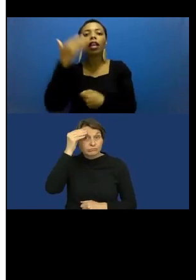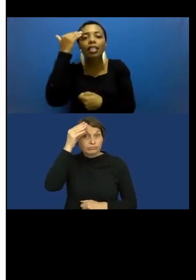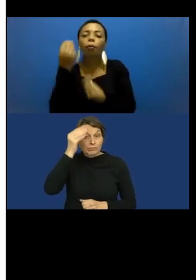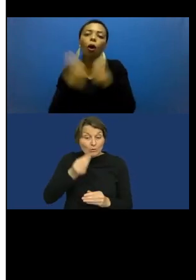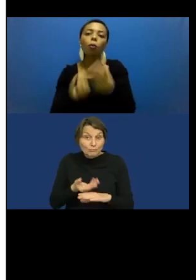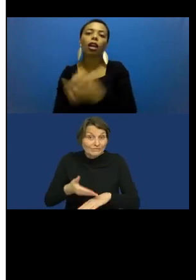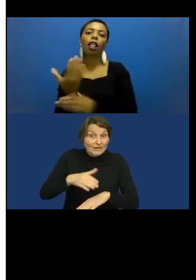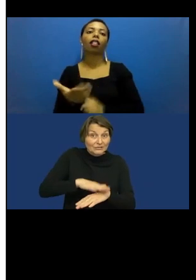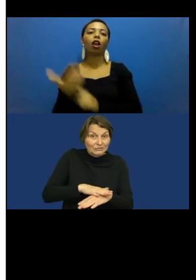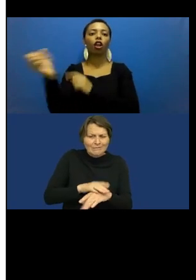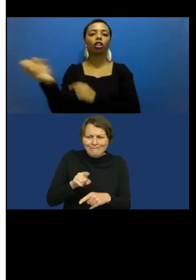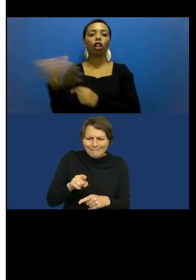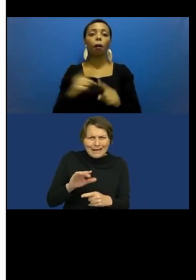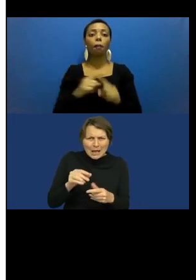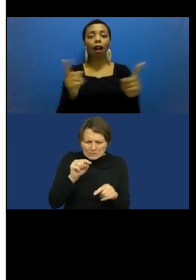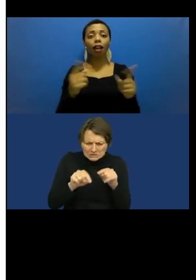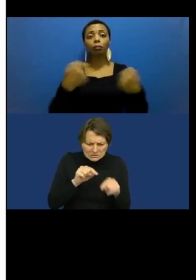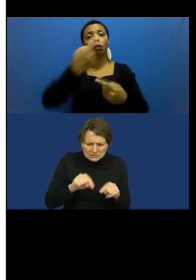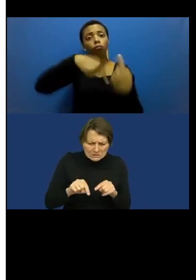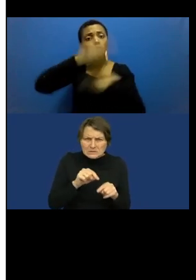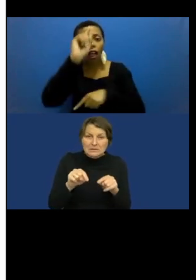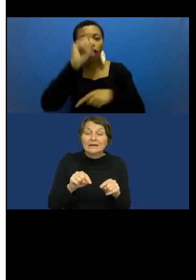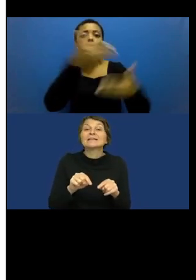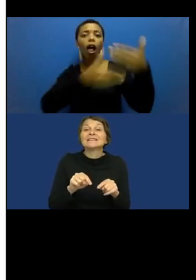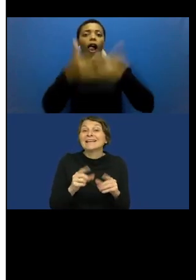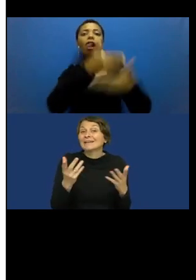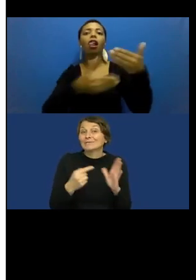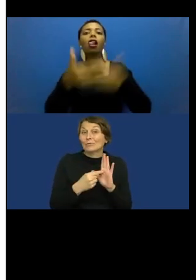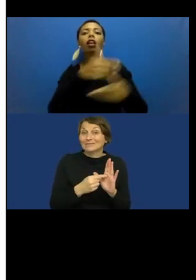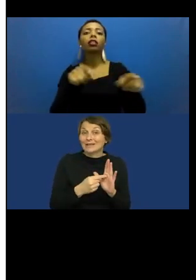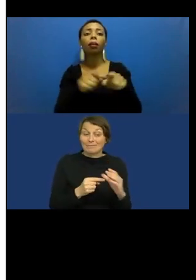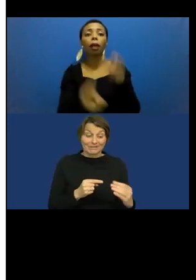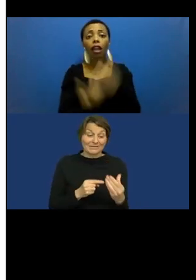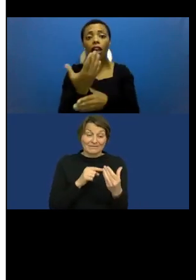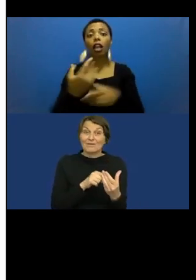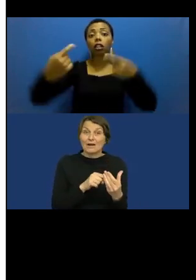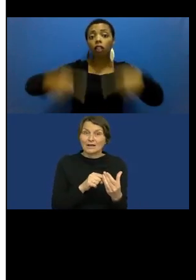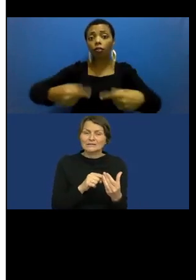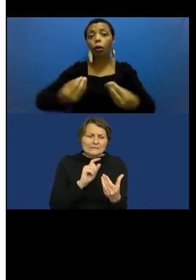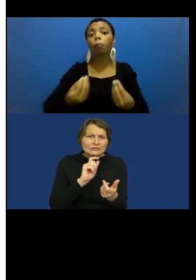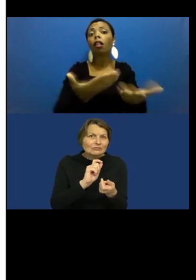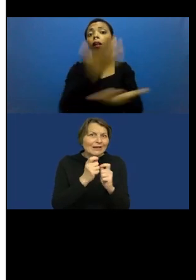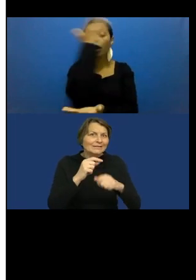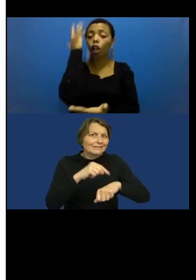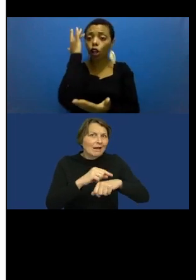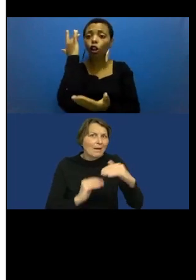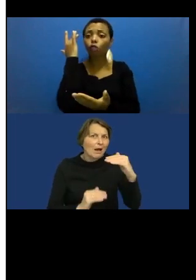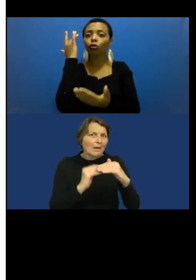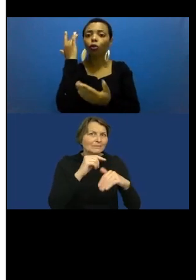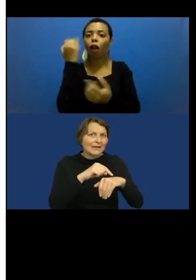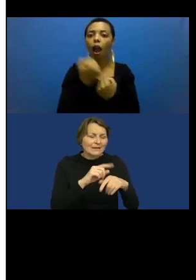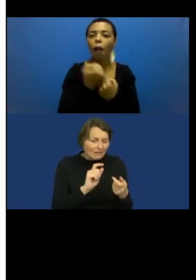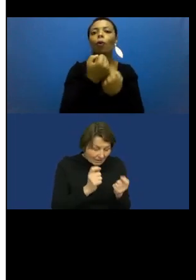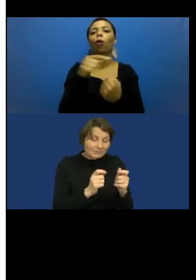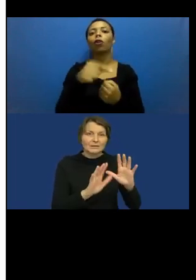update on a device can create a great challenge for people with deafblindness. This is, it is